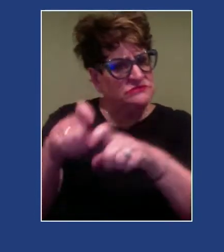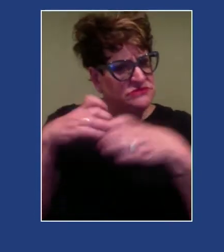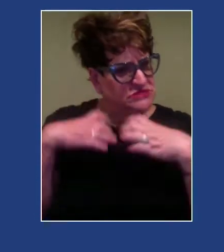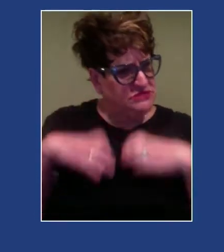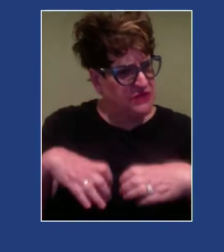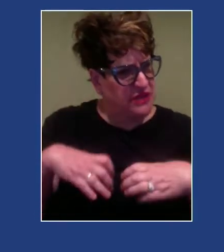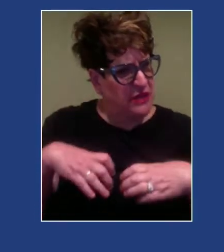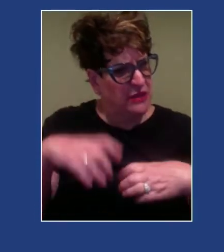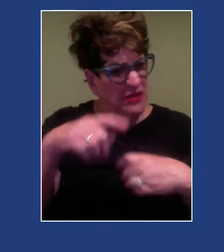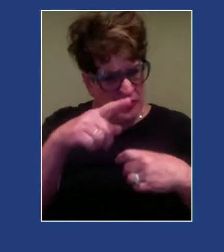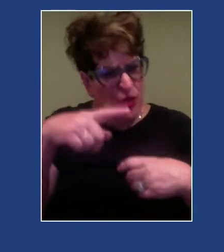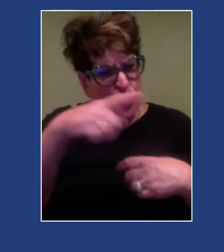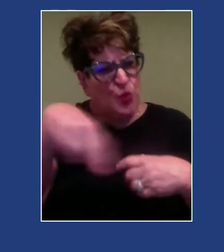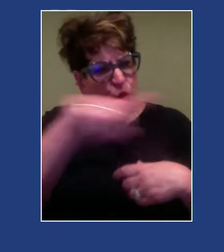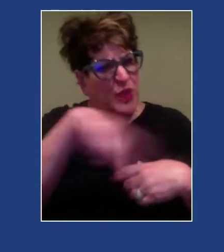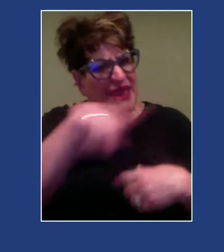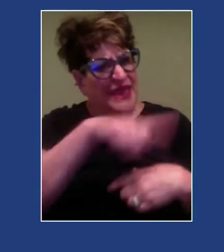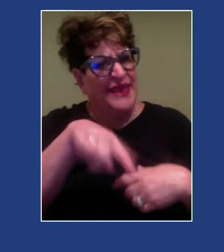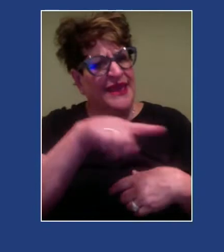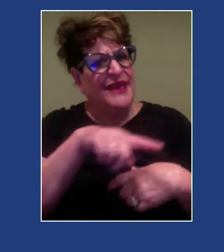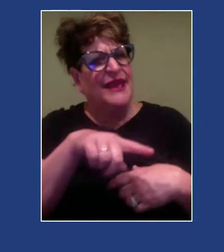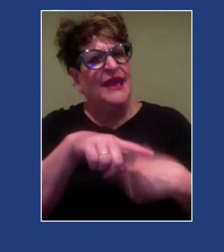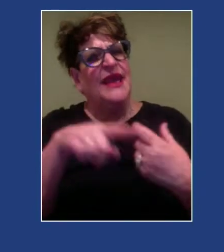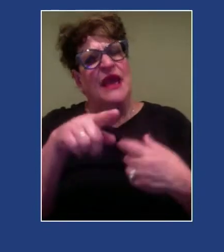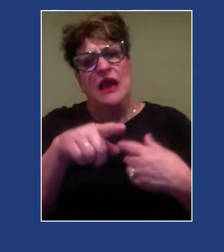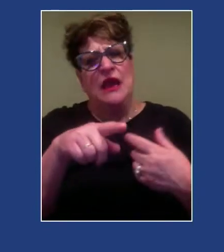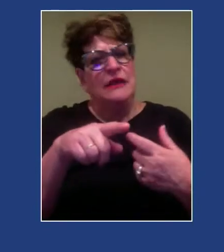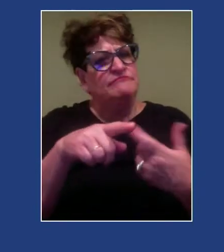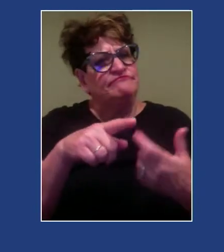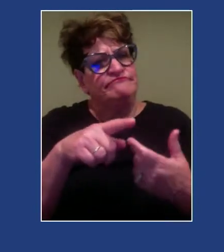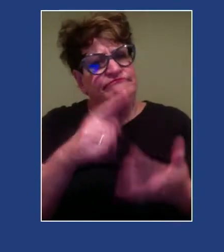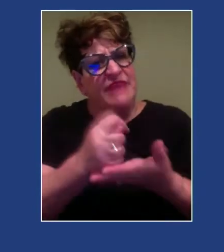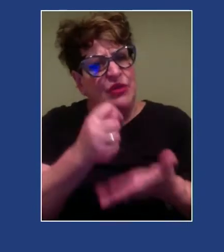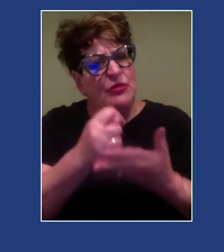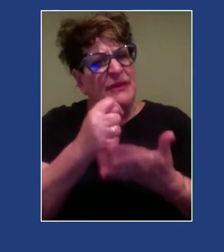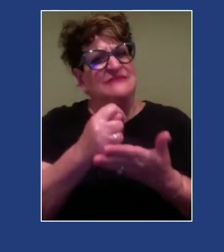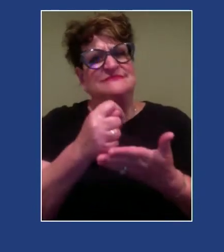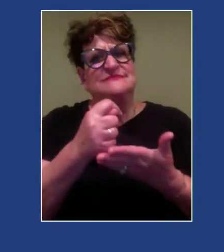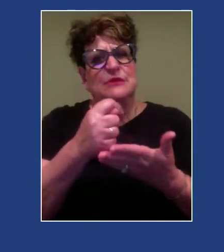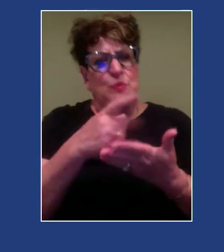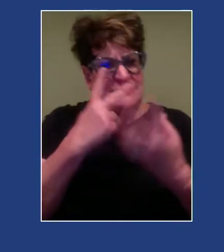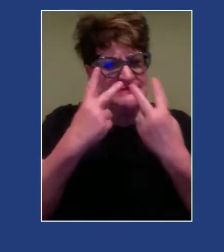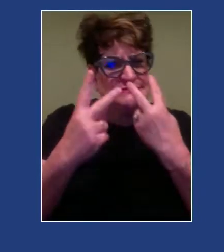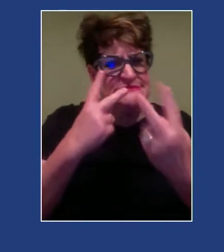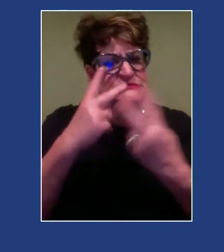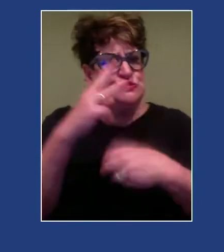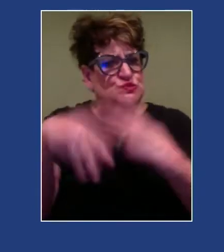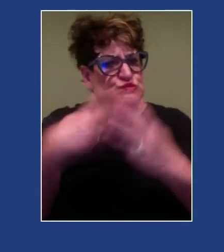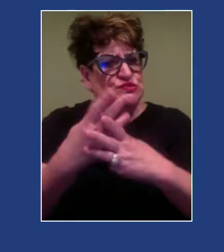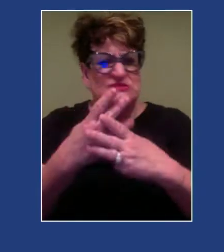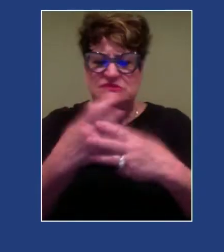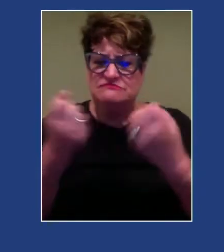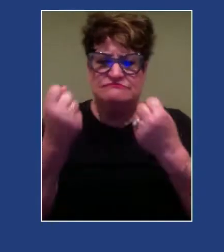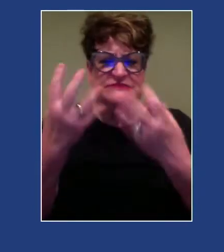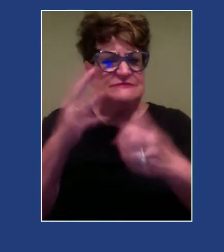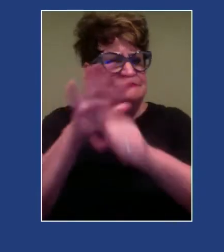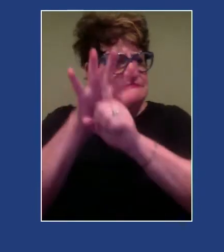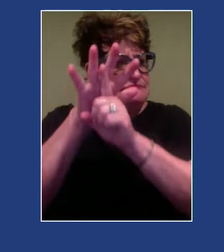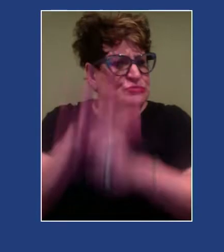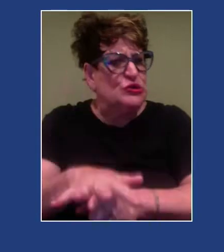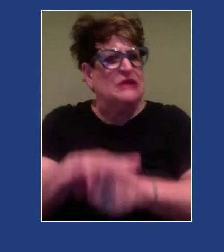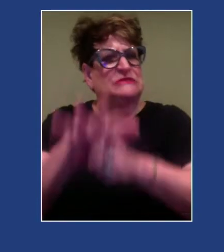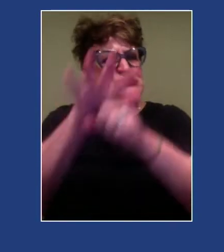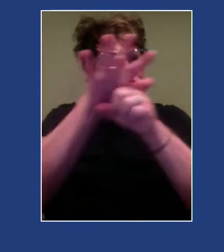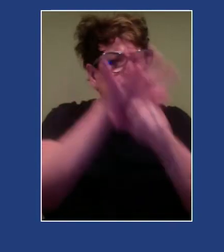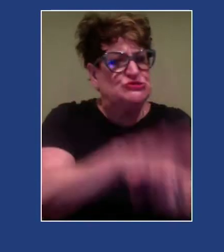operating in a world that fear is filled with oppression. And so if that's the case, I can ask my clients to be